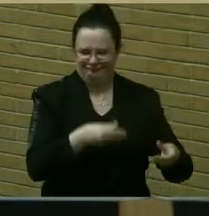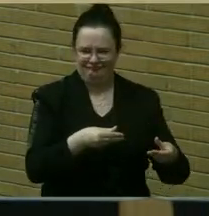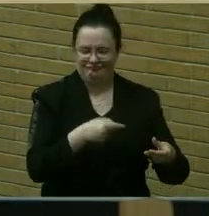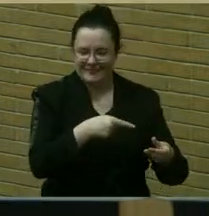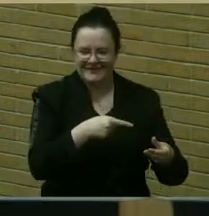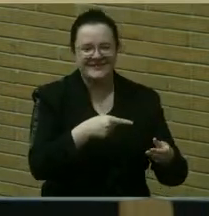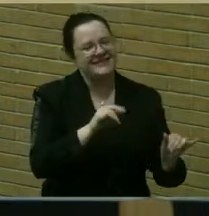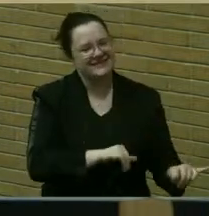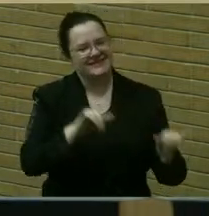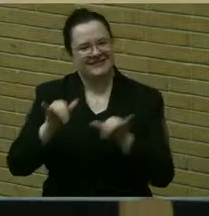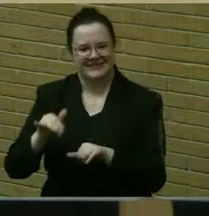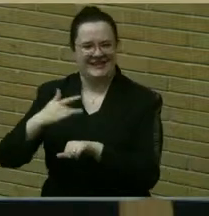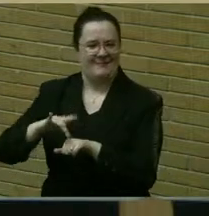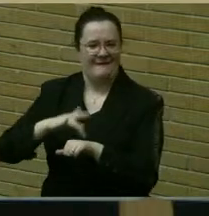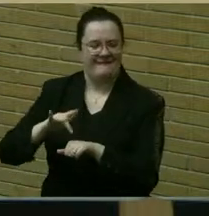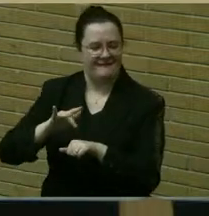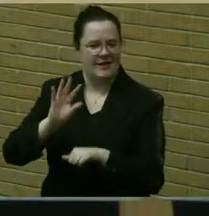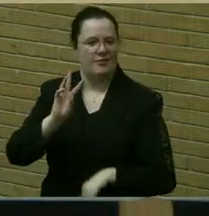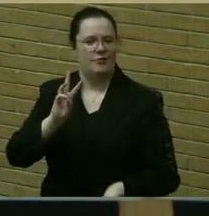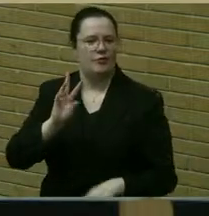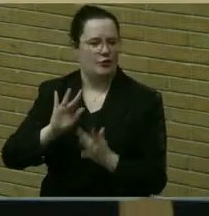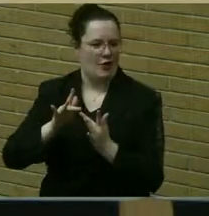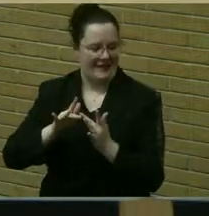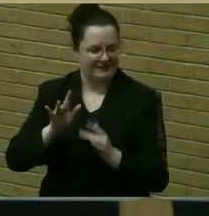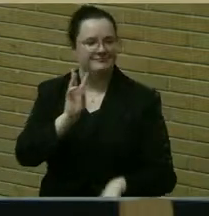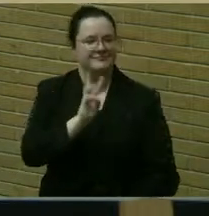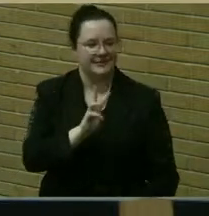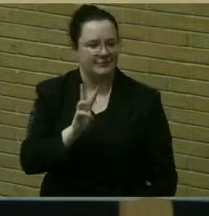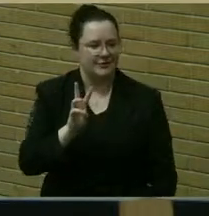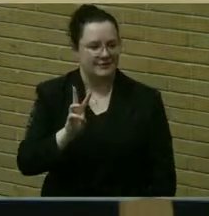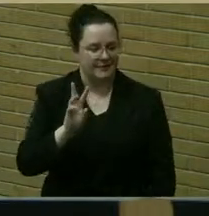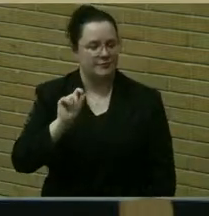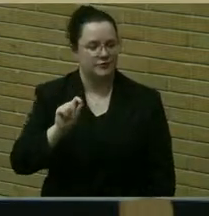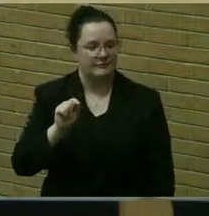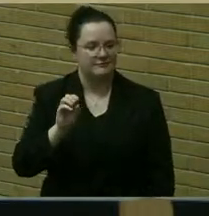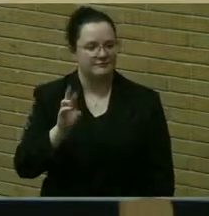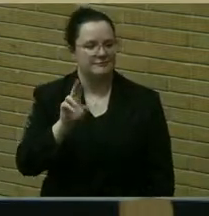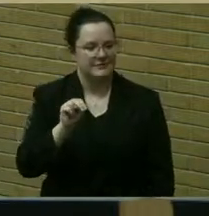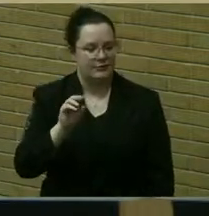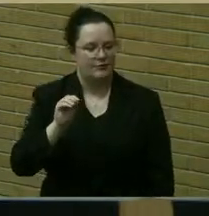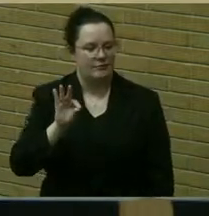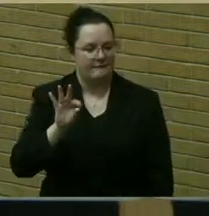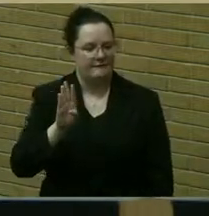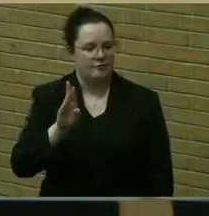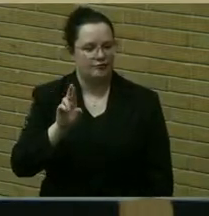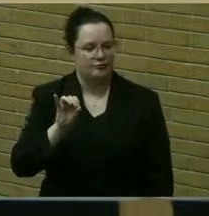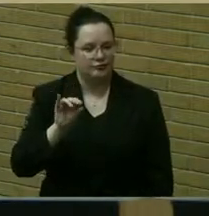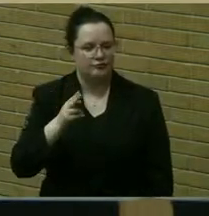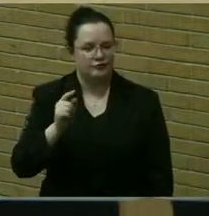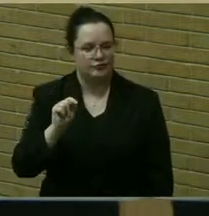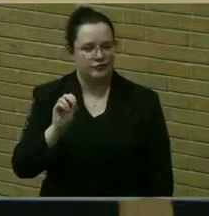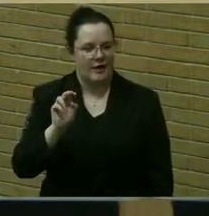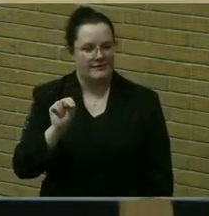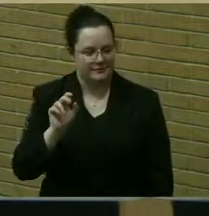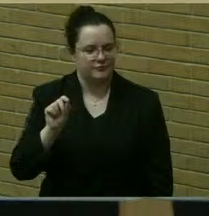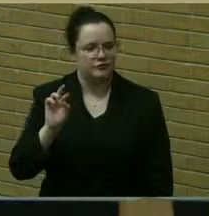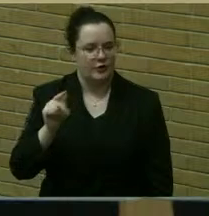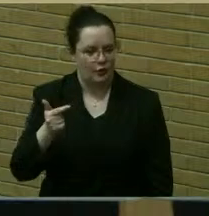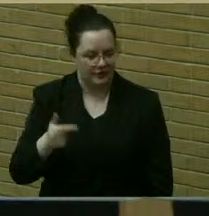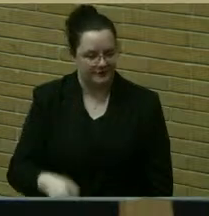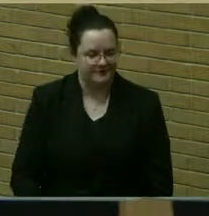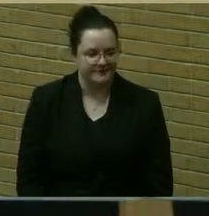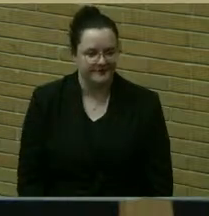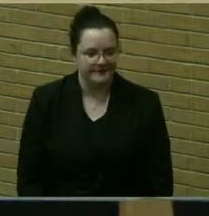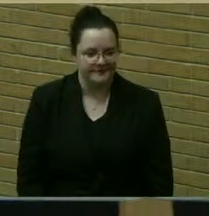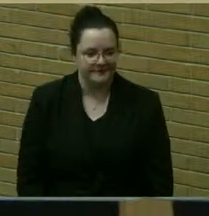town's webpage. Again, www.townofbrighton.org. You go to